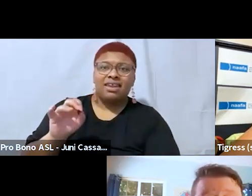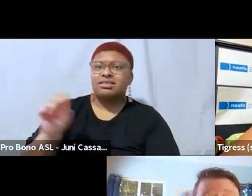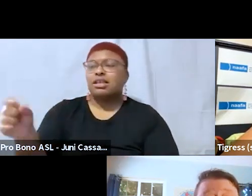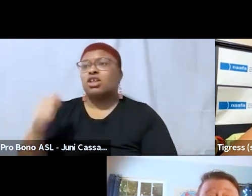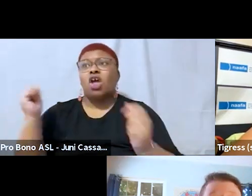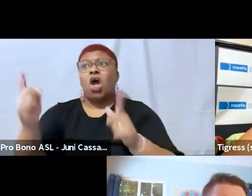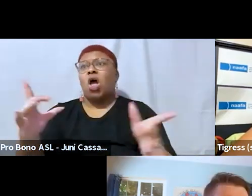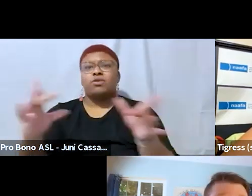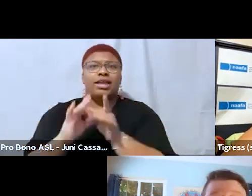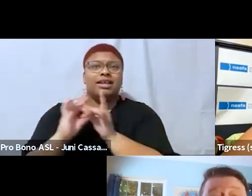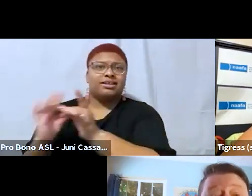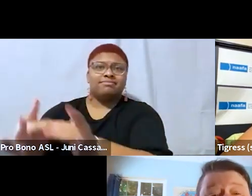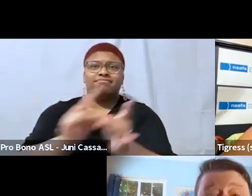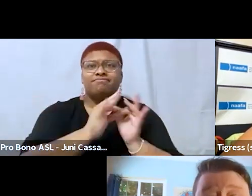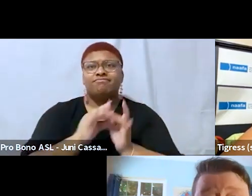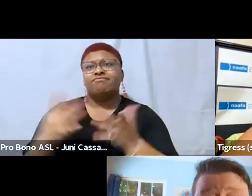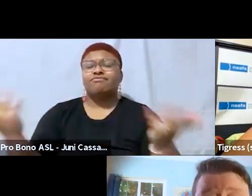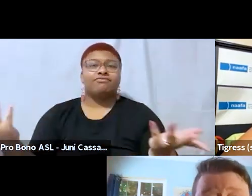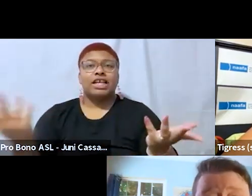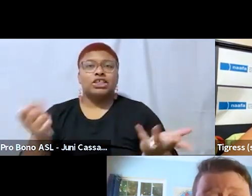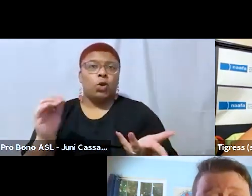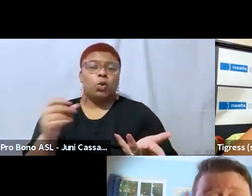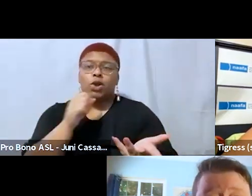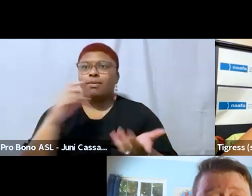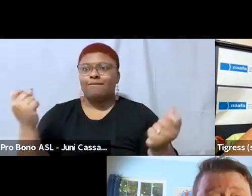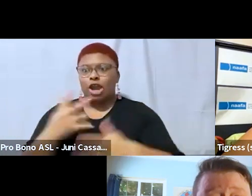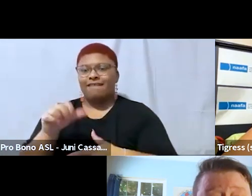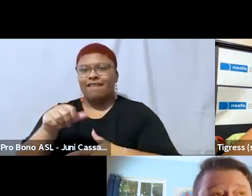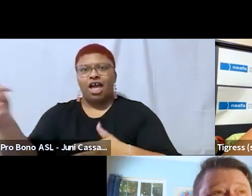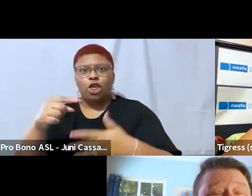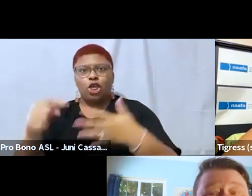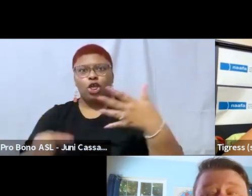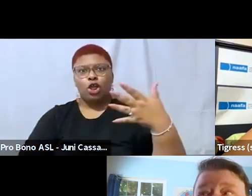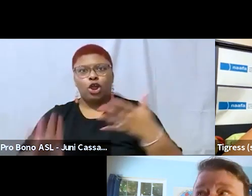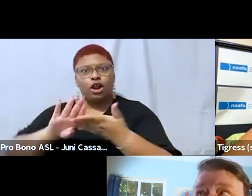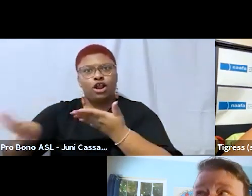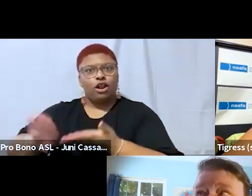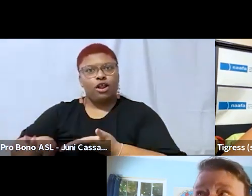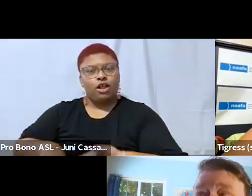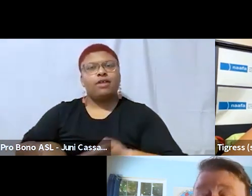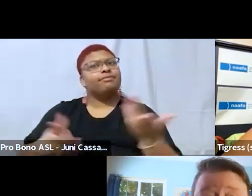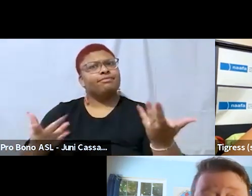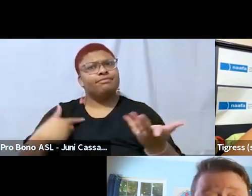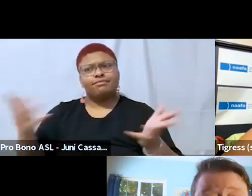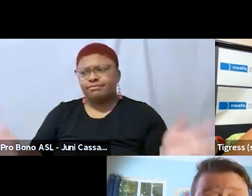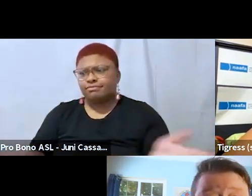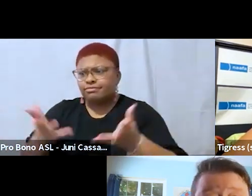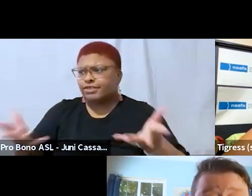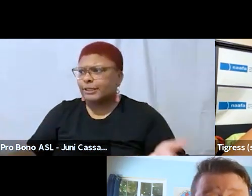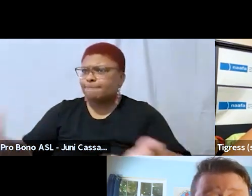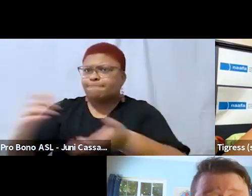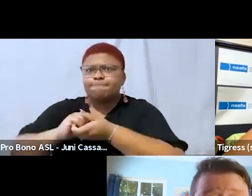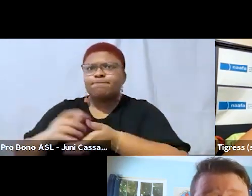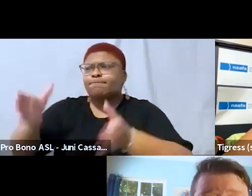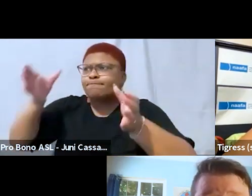other things too let's not be afraid of the other things right like let's um encourage how we listen